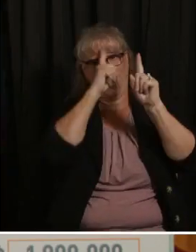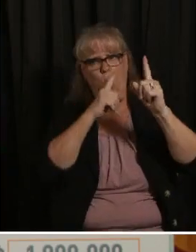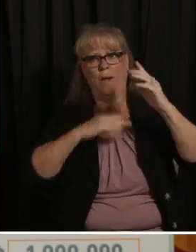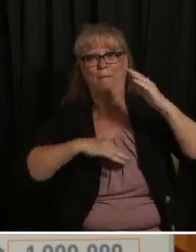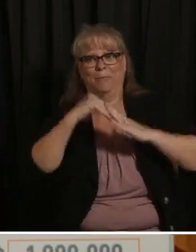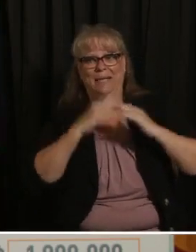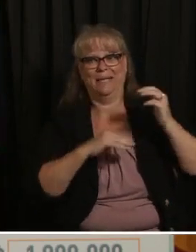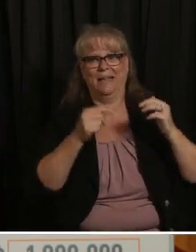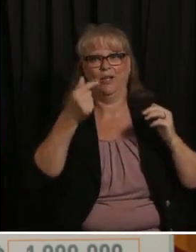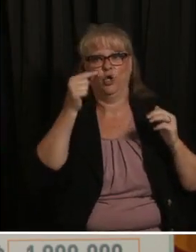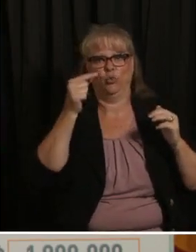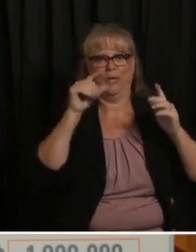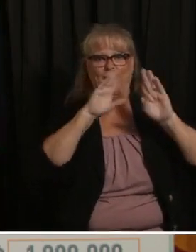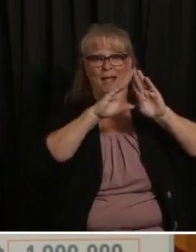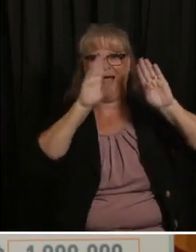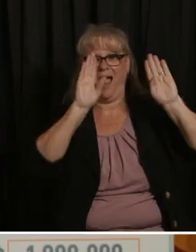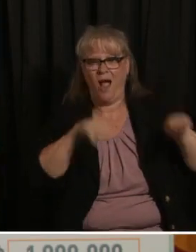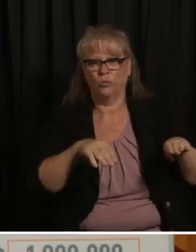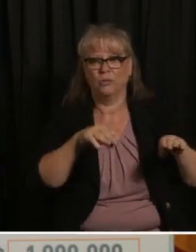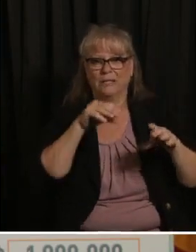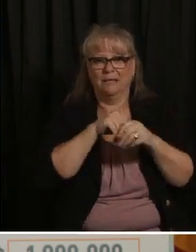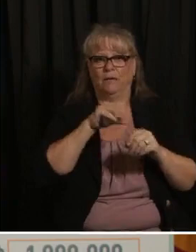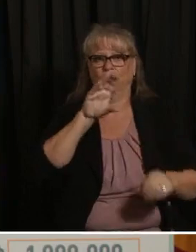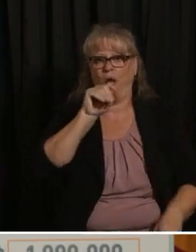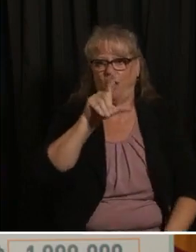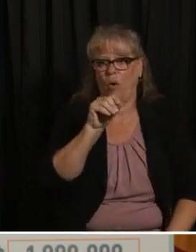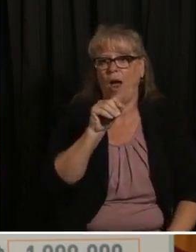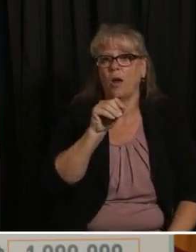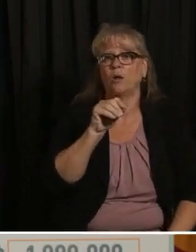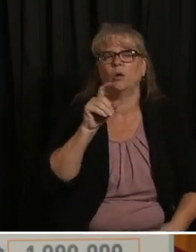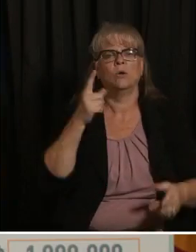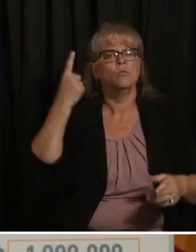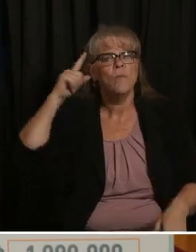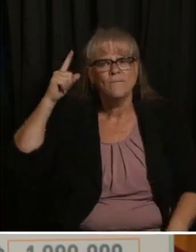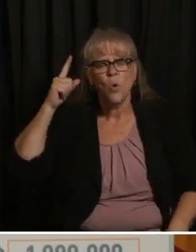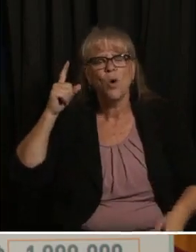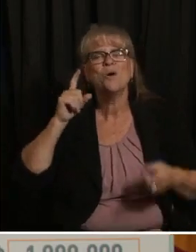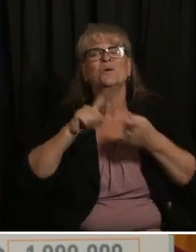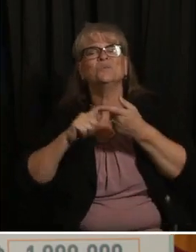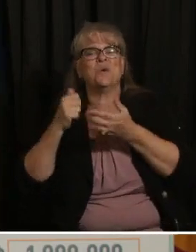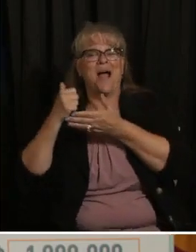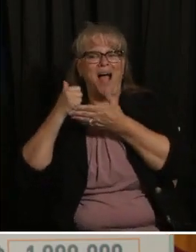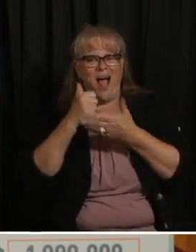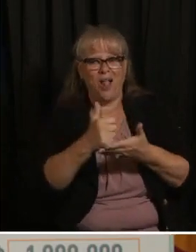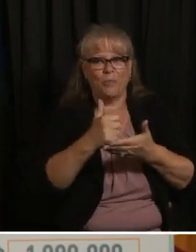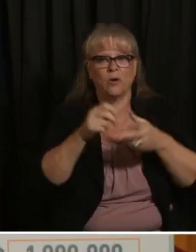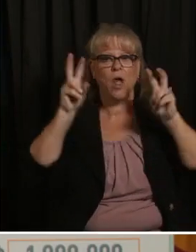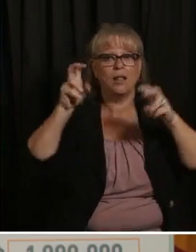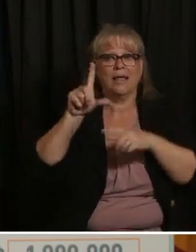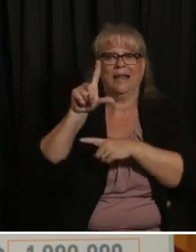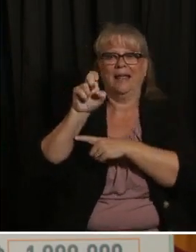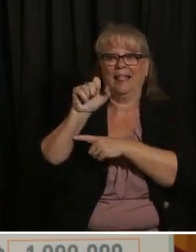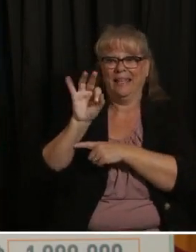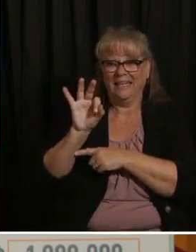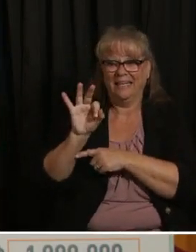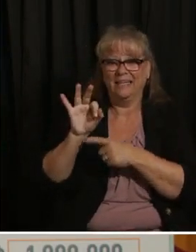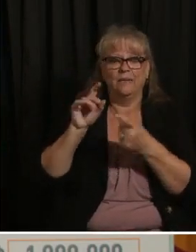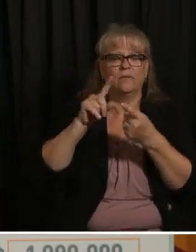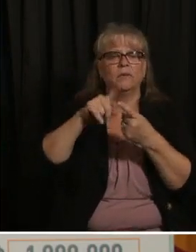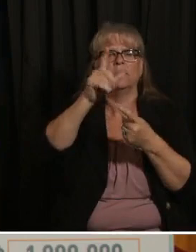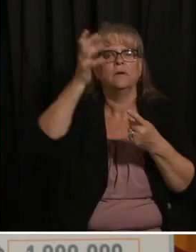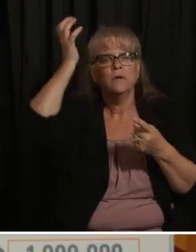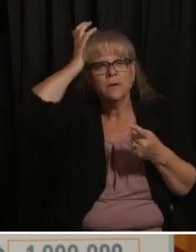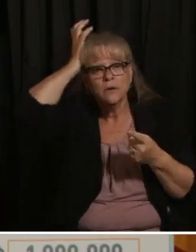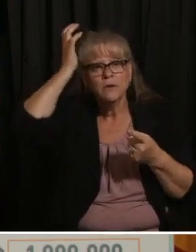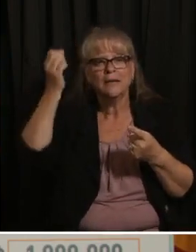in Colorado to service Colorado with what we call leafy greens which is spinach lettuces that sort of stuff so it'll be